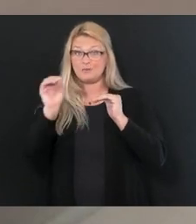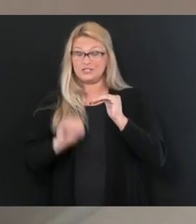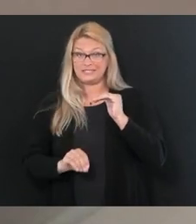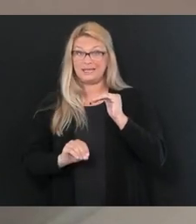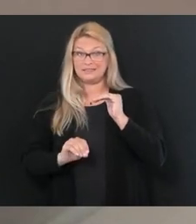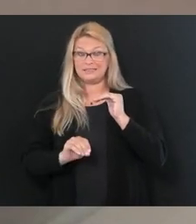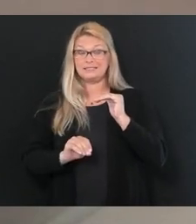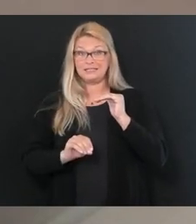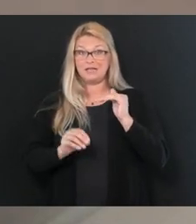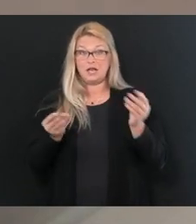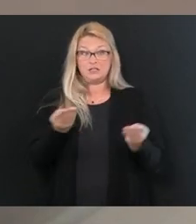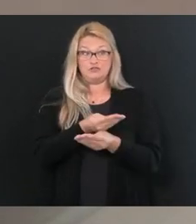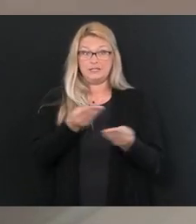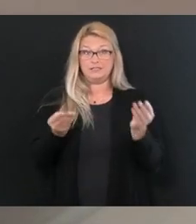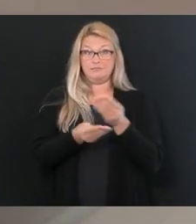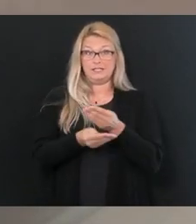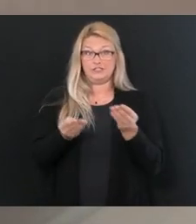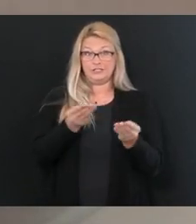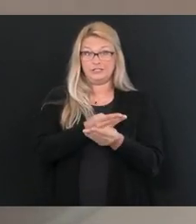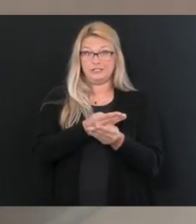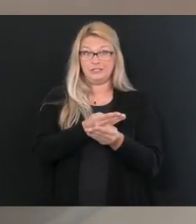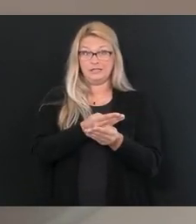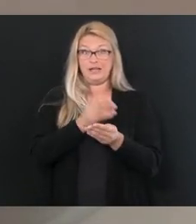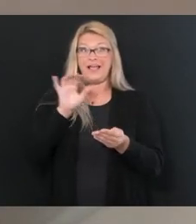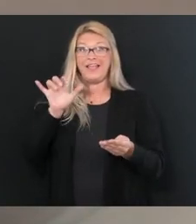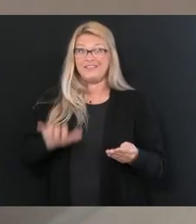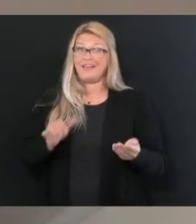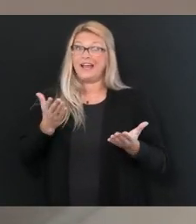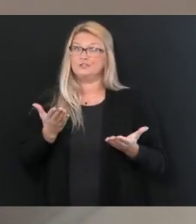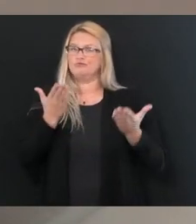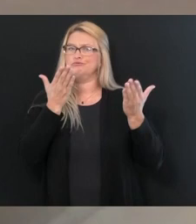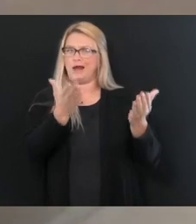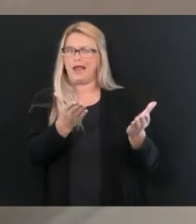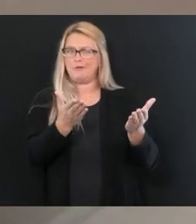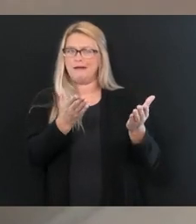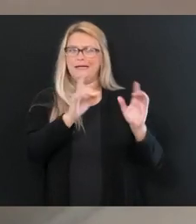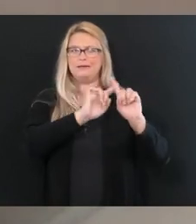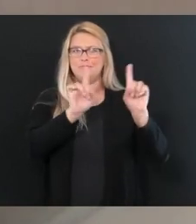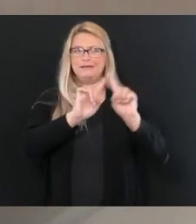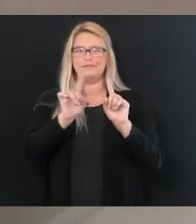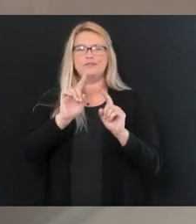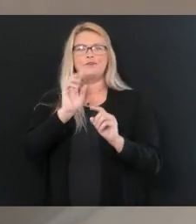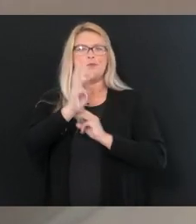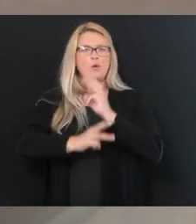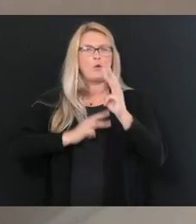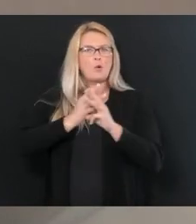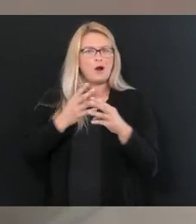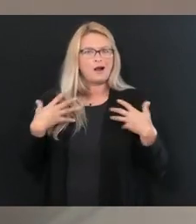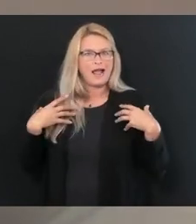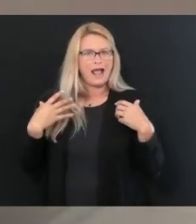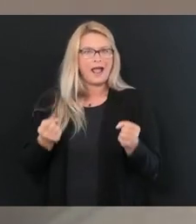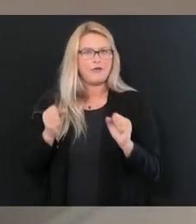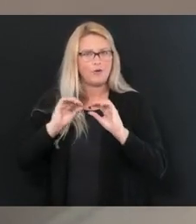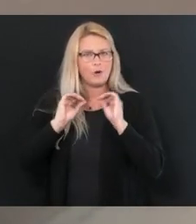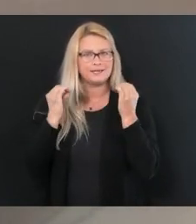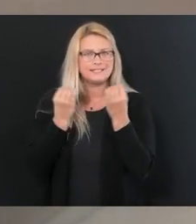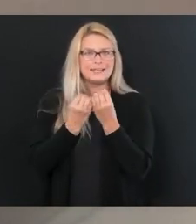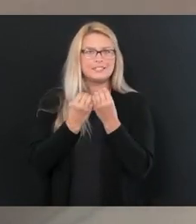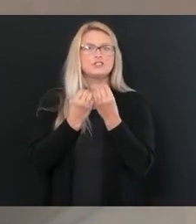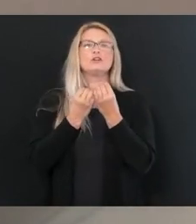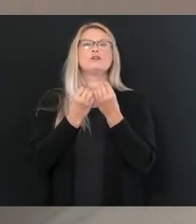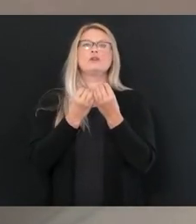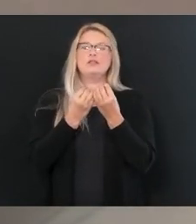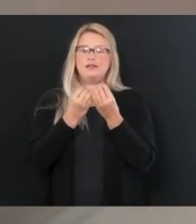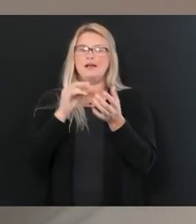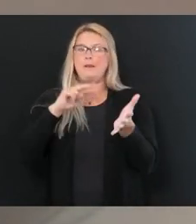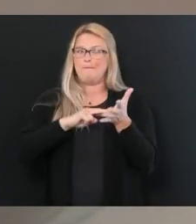transmission, which is recommended by many governing bodies like the World Health Organization, et cetera, that we were going to get